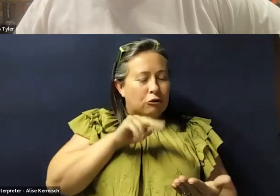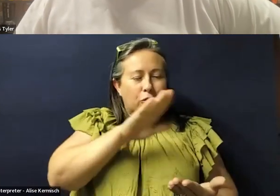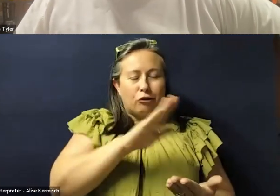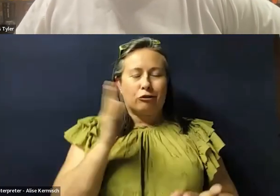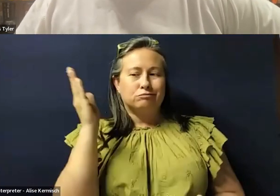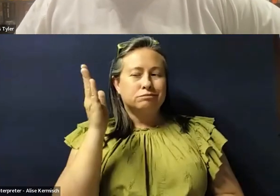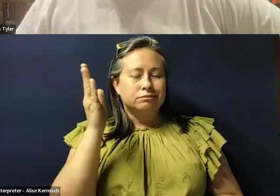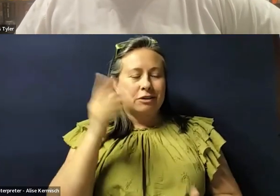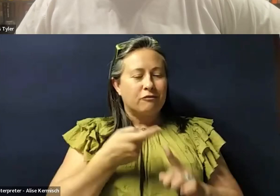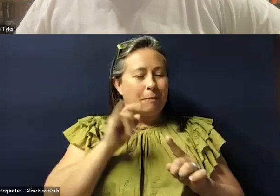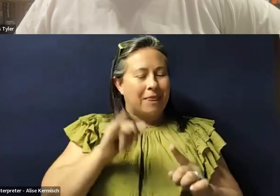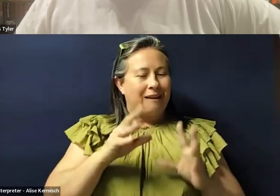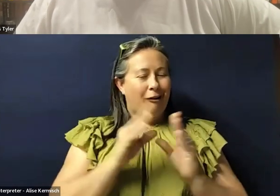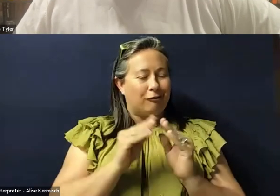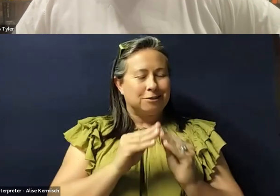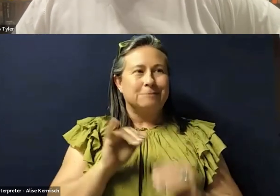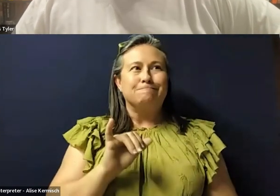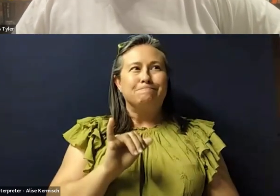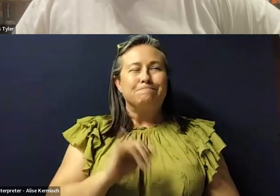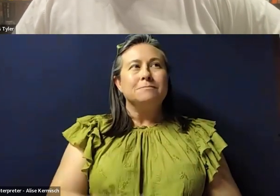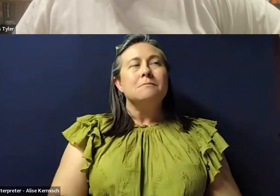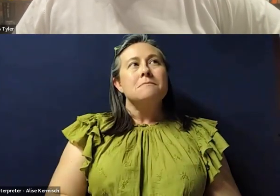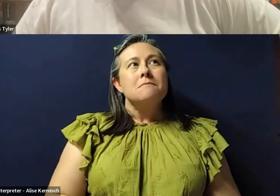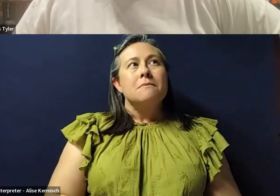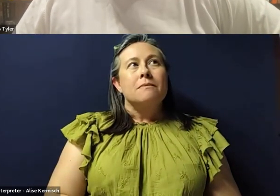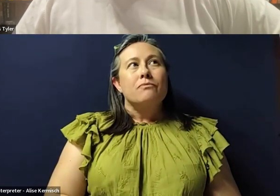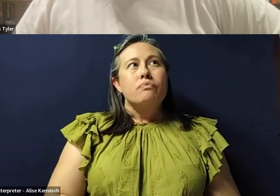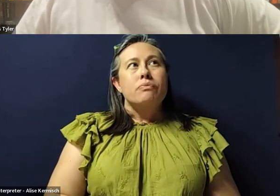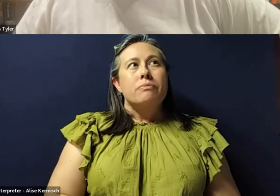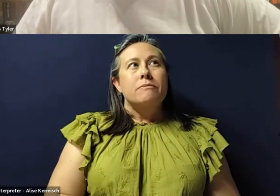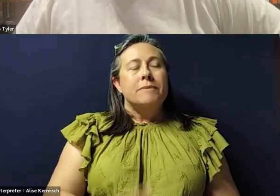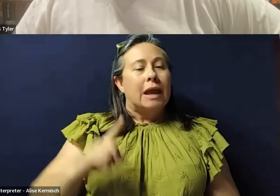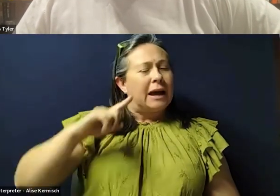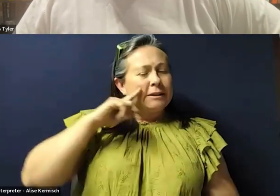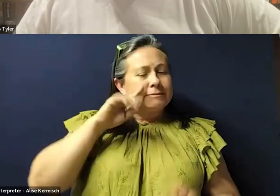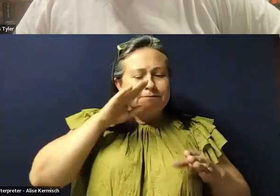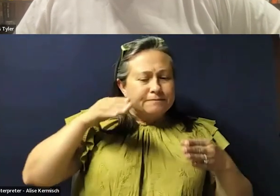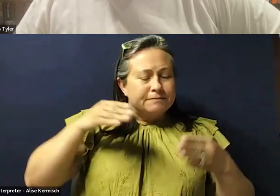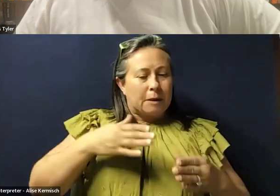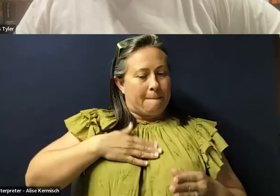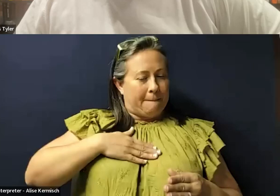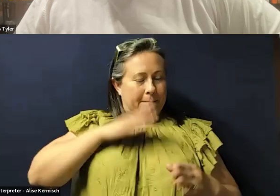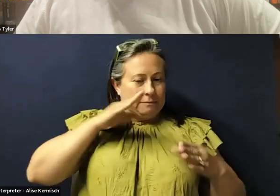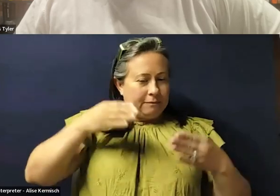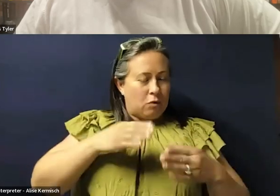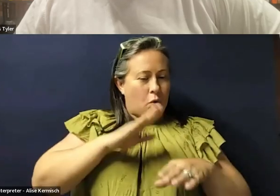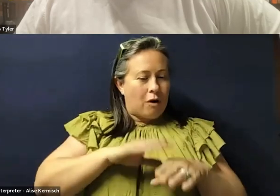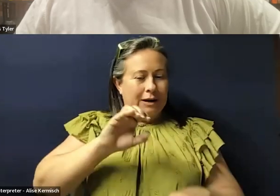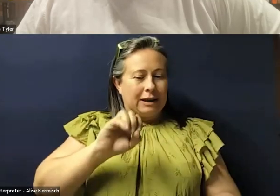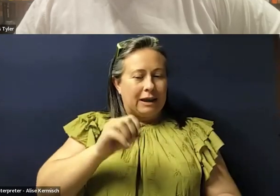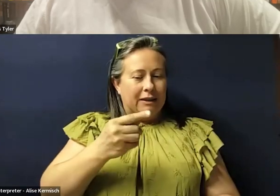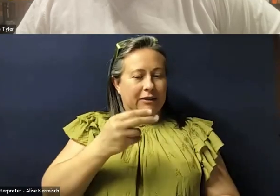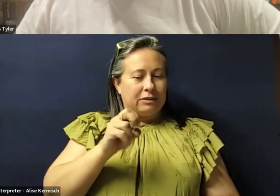from that conference. I mean, you know, I think the focus, my focus on ethnology,